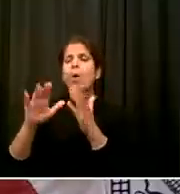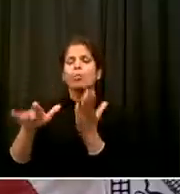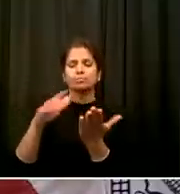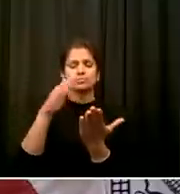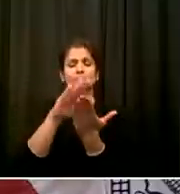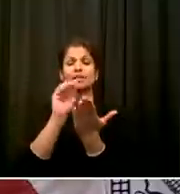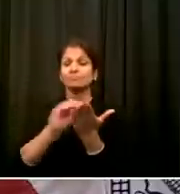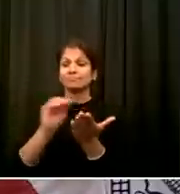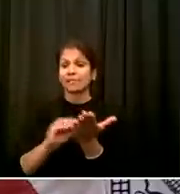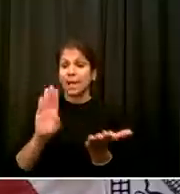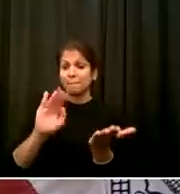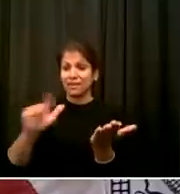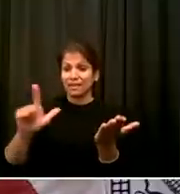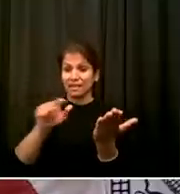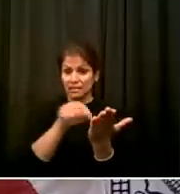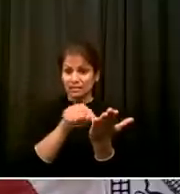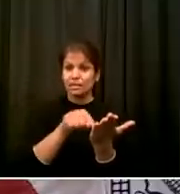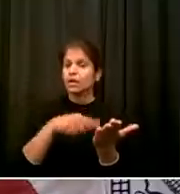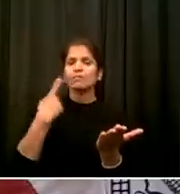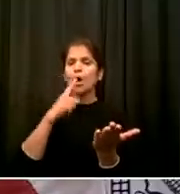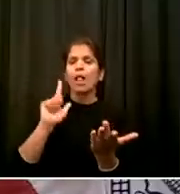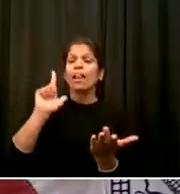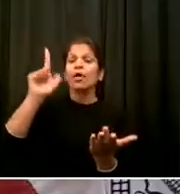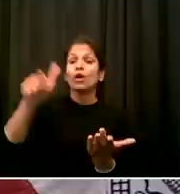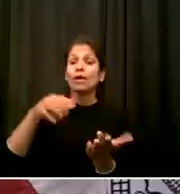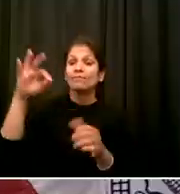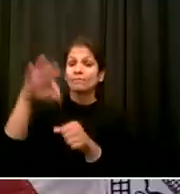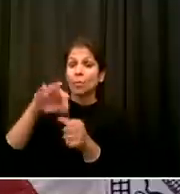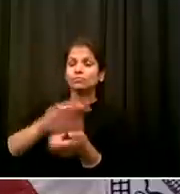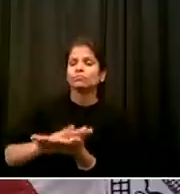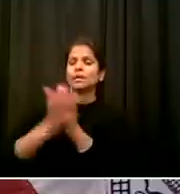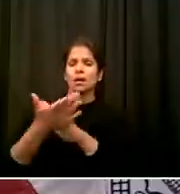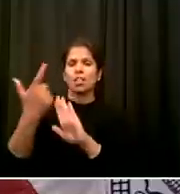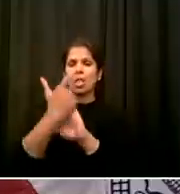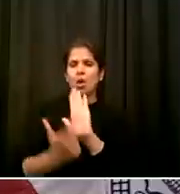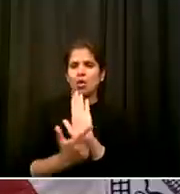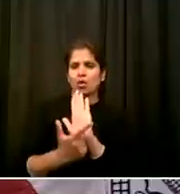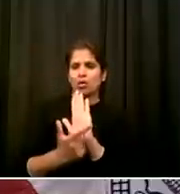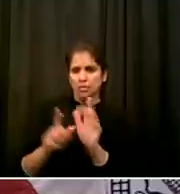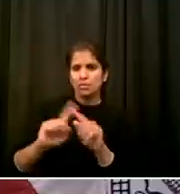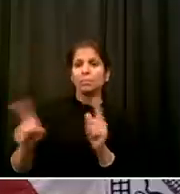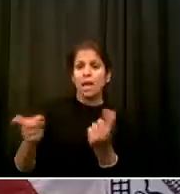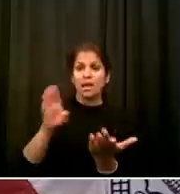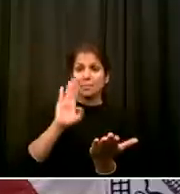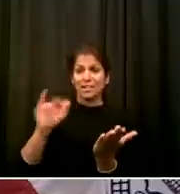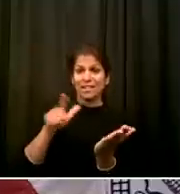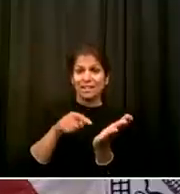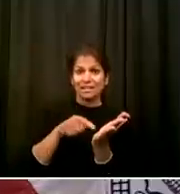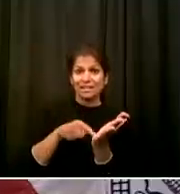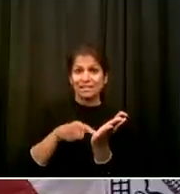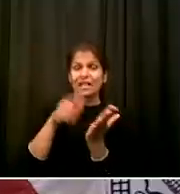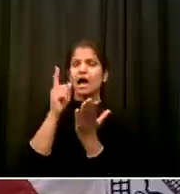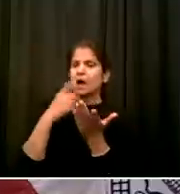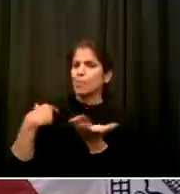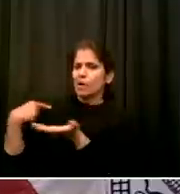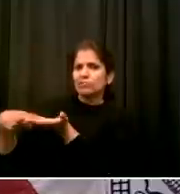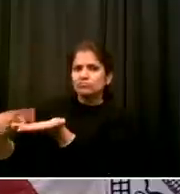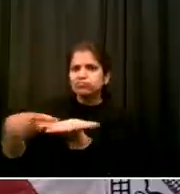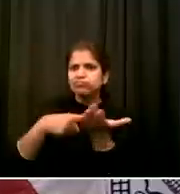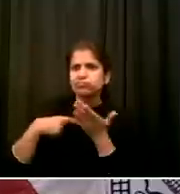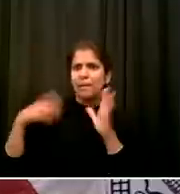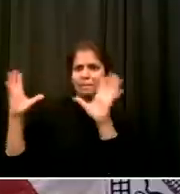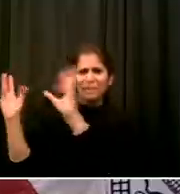are absolutely convinced that the legislation leaves room for protecting the lives of our officers Which is